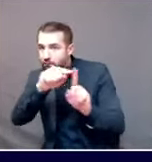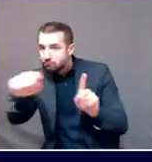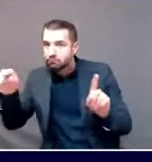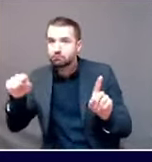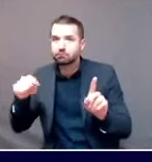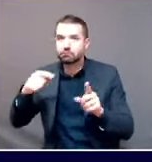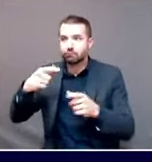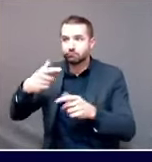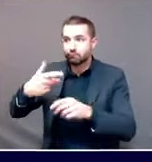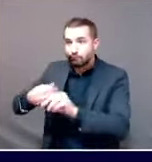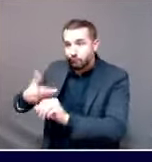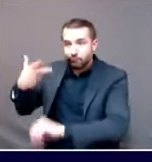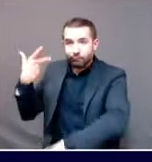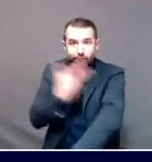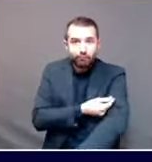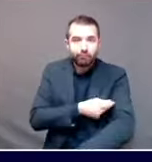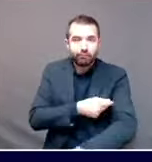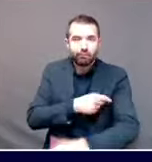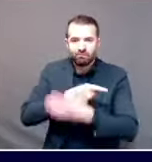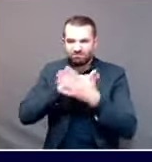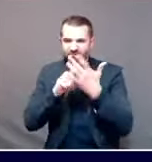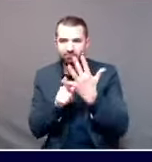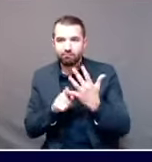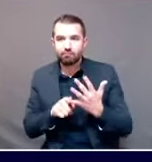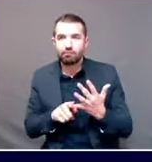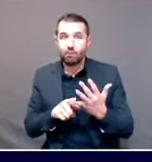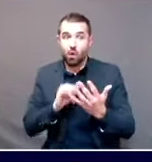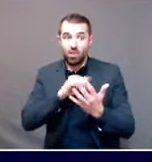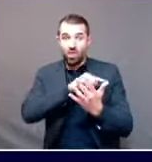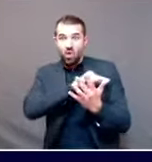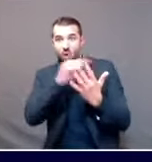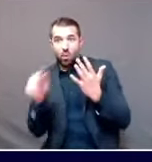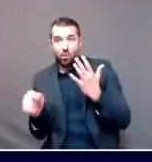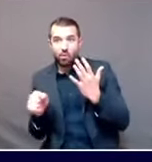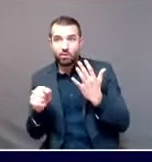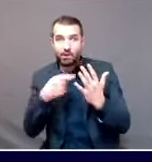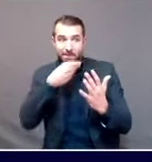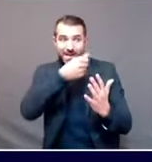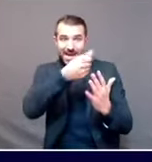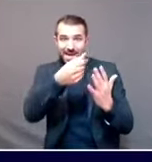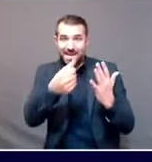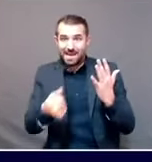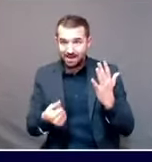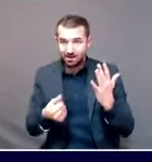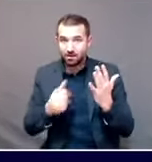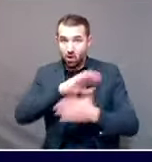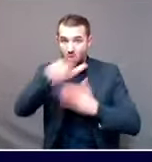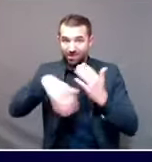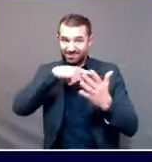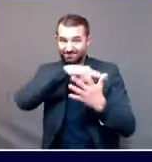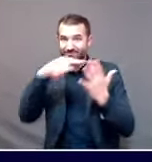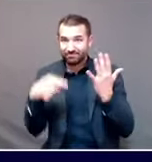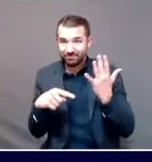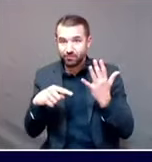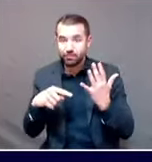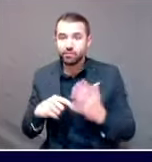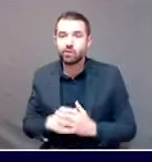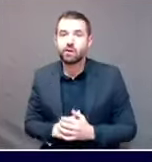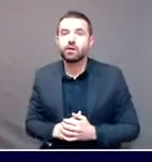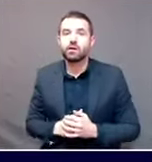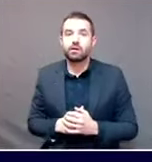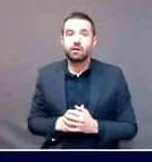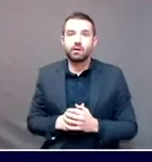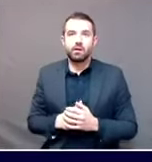administer the vaccine. So for us, it's a combination of making sure we can we can vaccinate with velocity and with